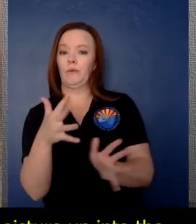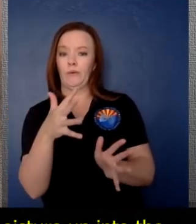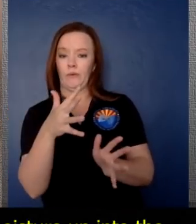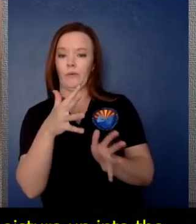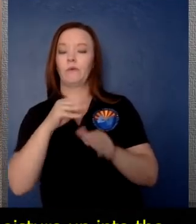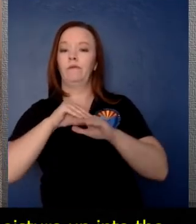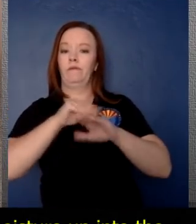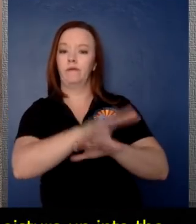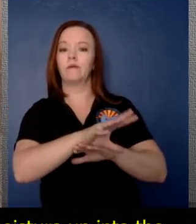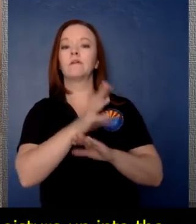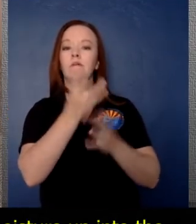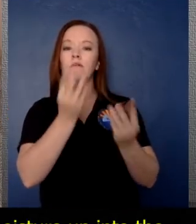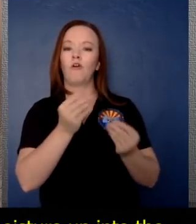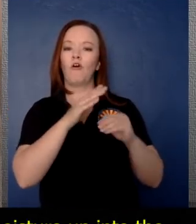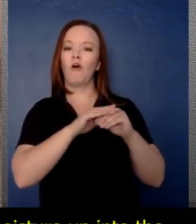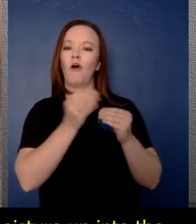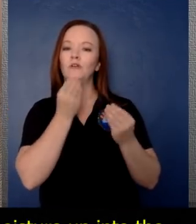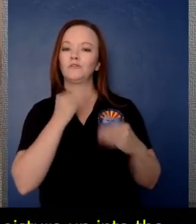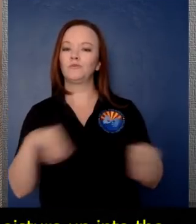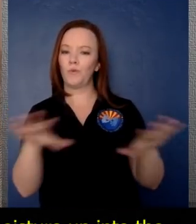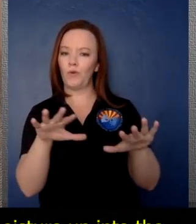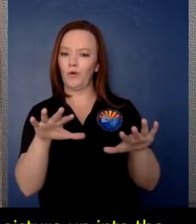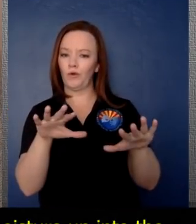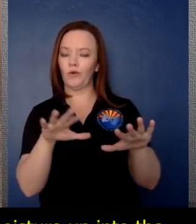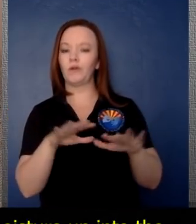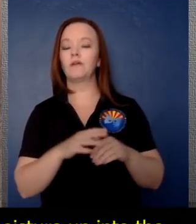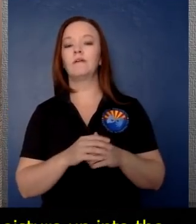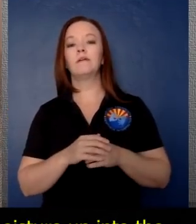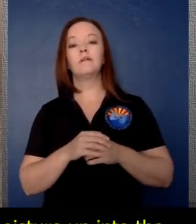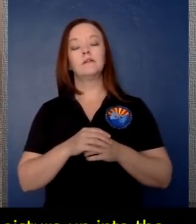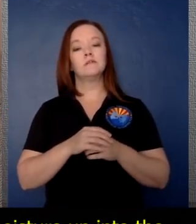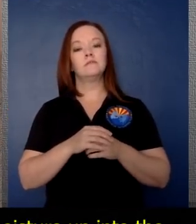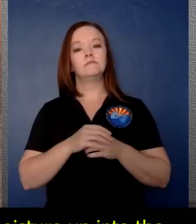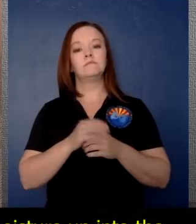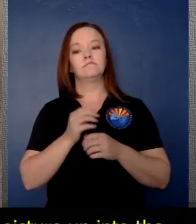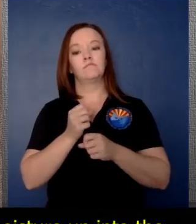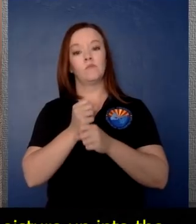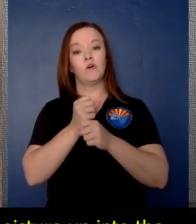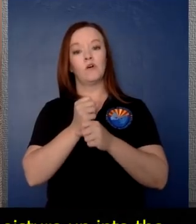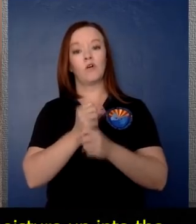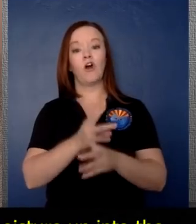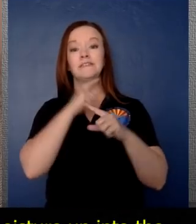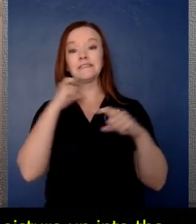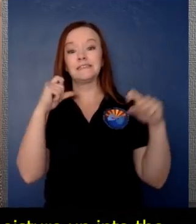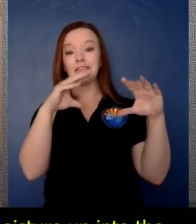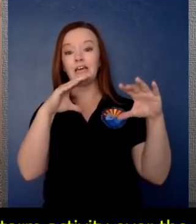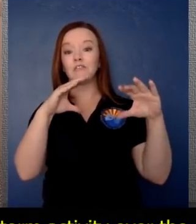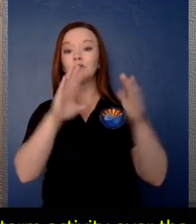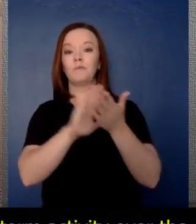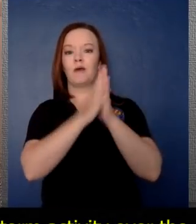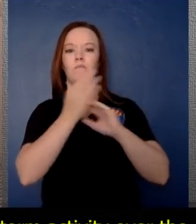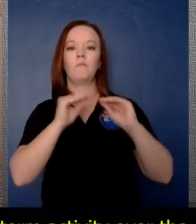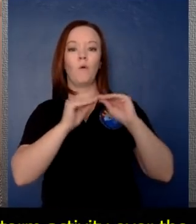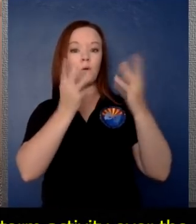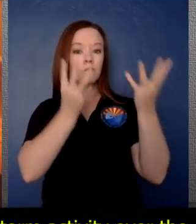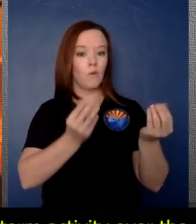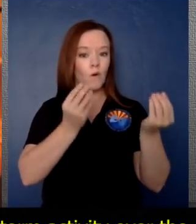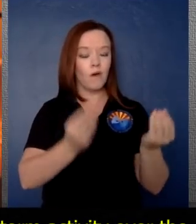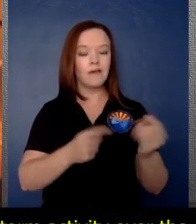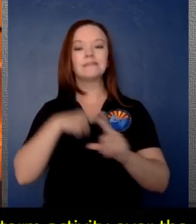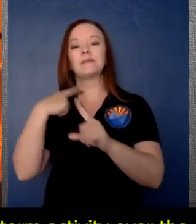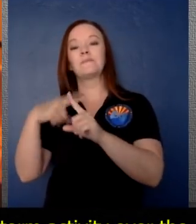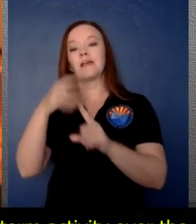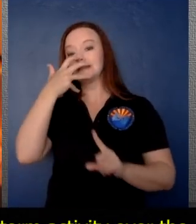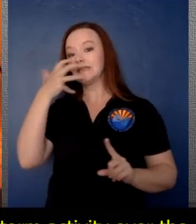When this reversal of the wind pattern sets up, it tends to push moisture up into the desert Southwest. This, combined with the